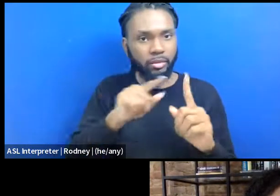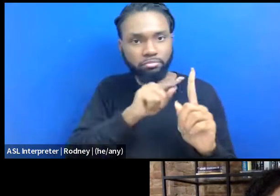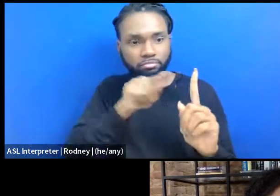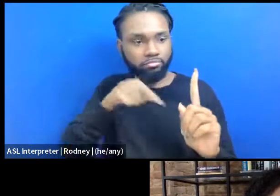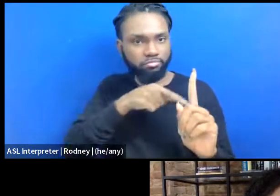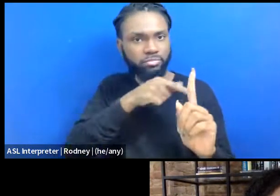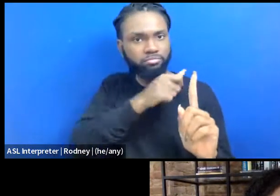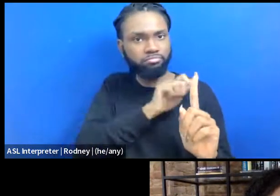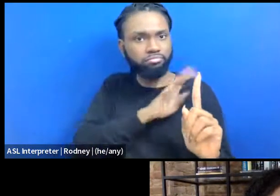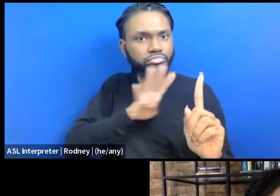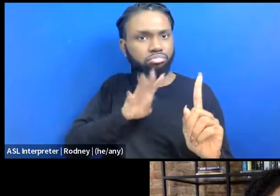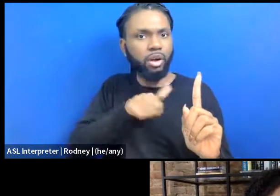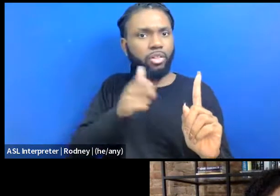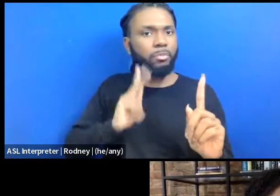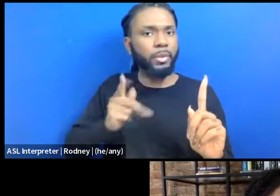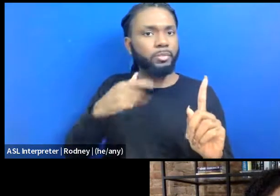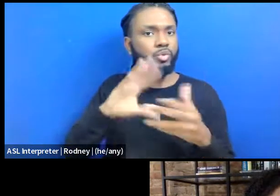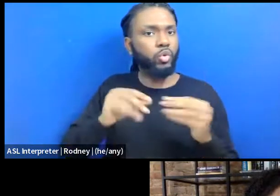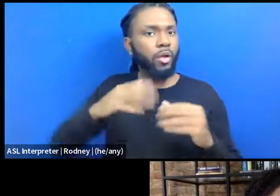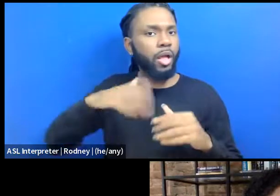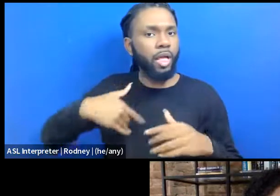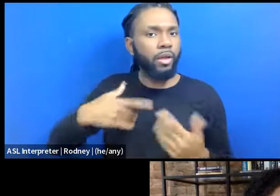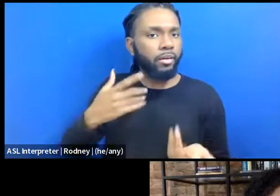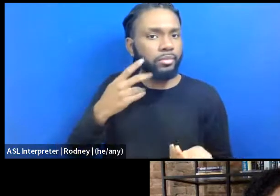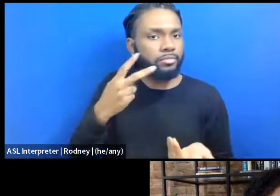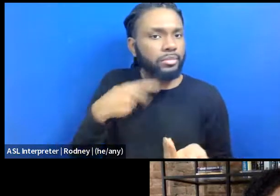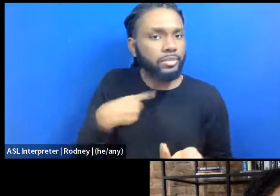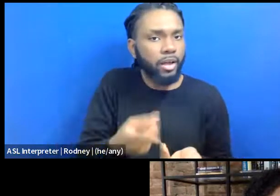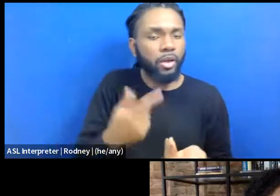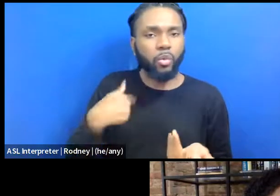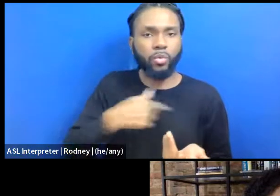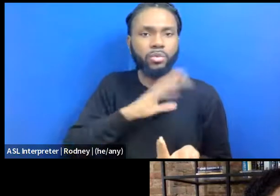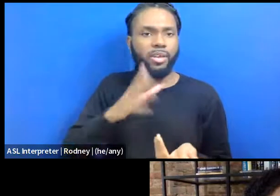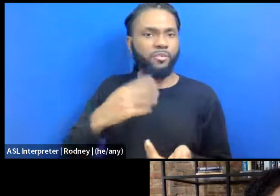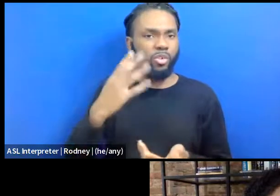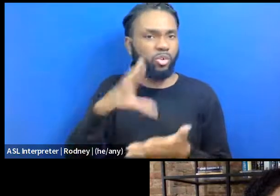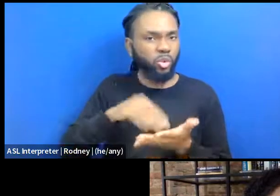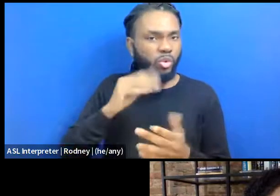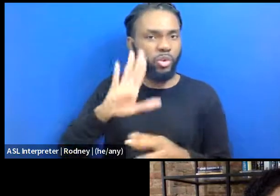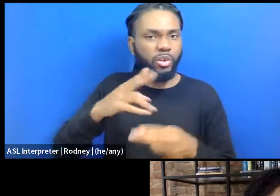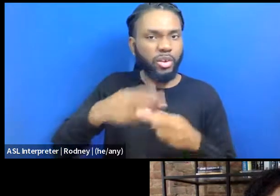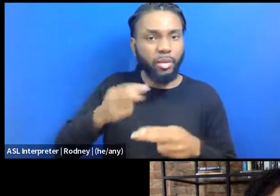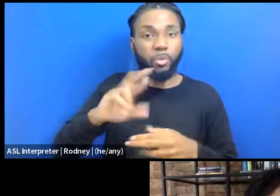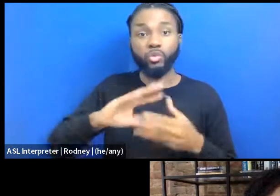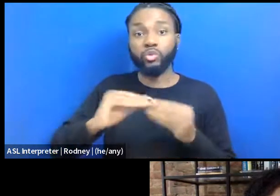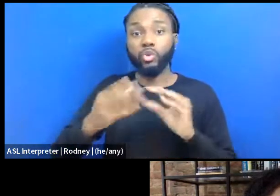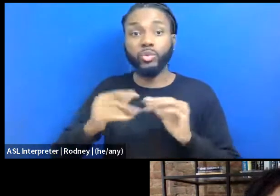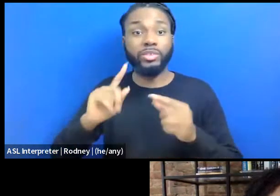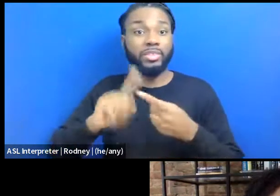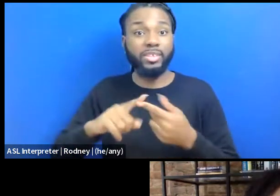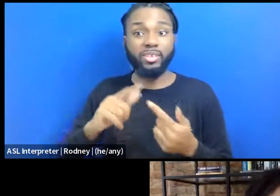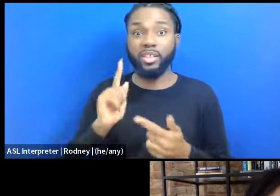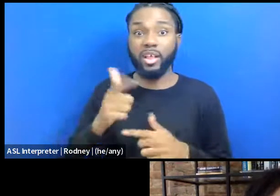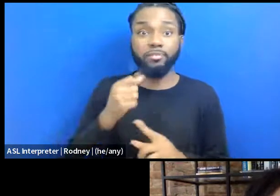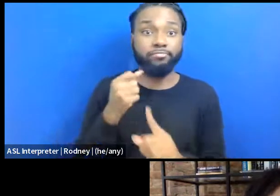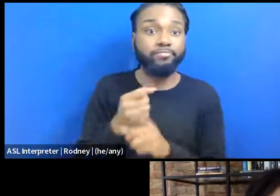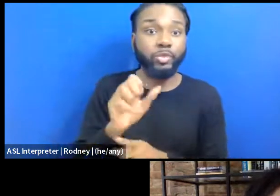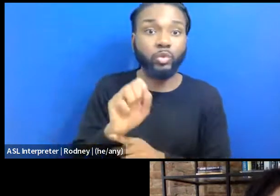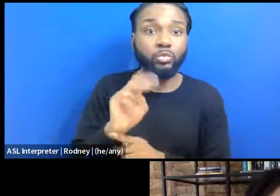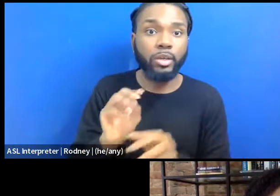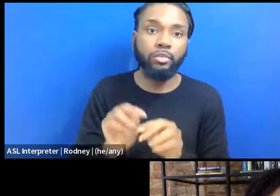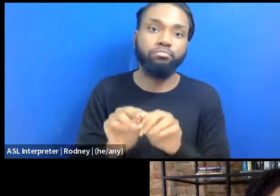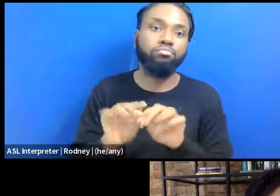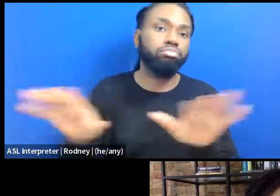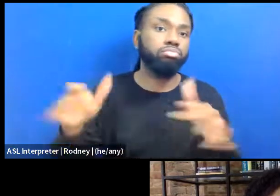told. We've never heard their names or learned their stories until like social media. And now we're able to share